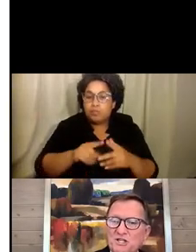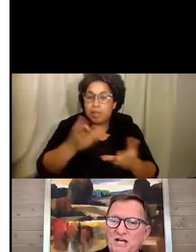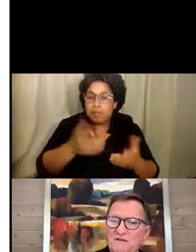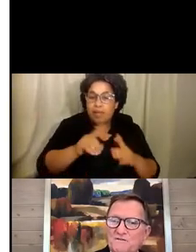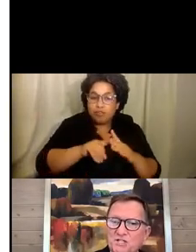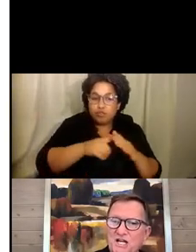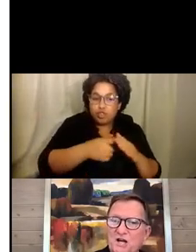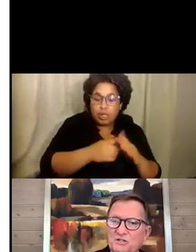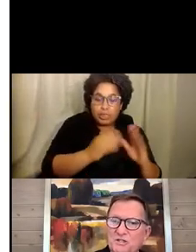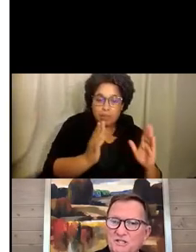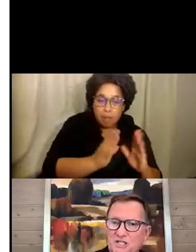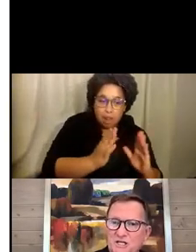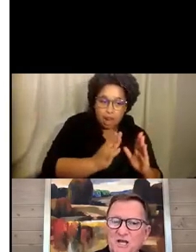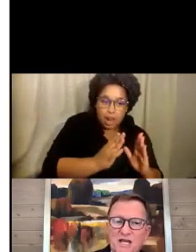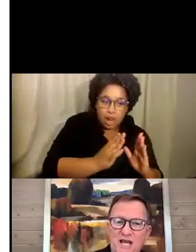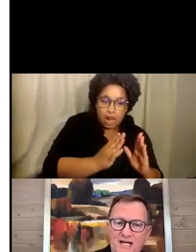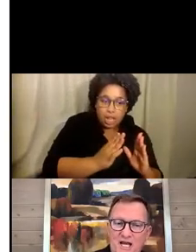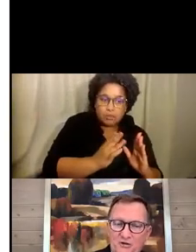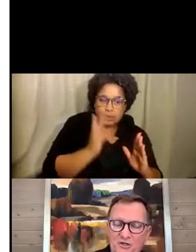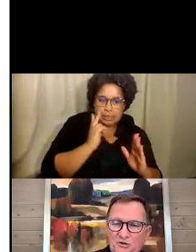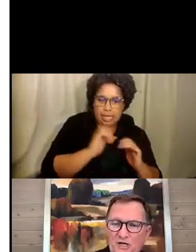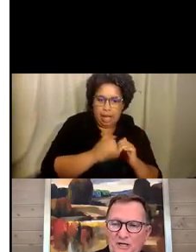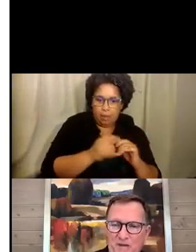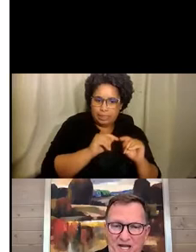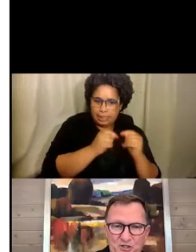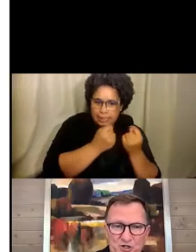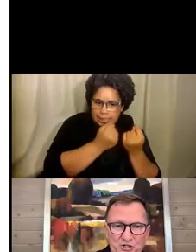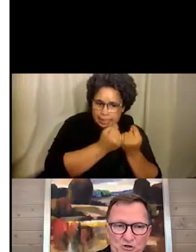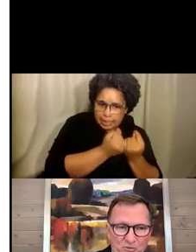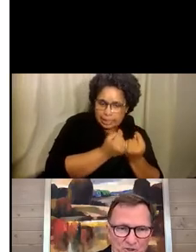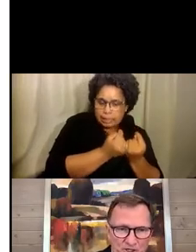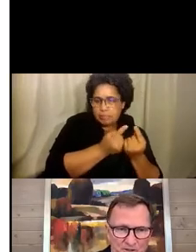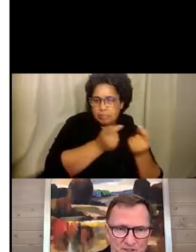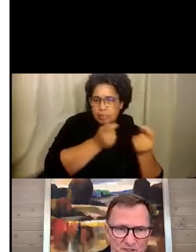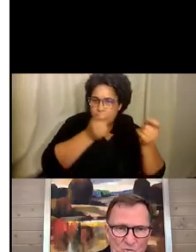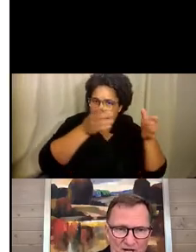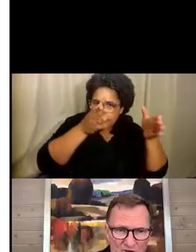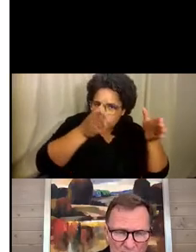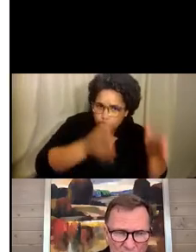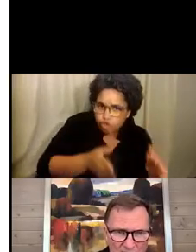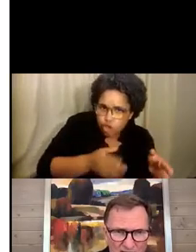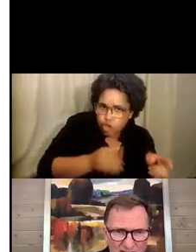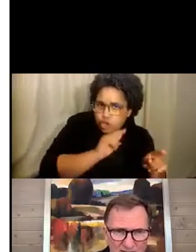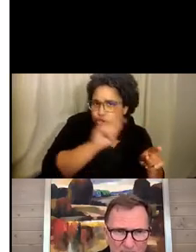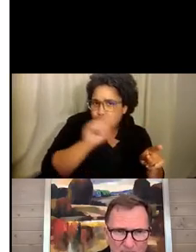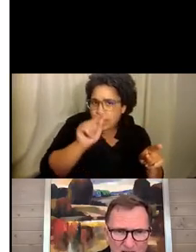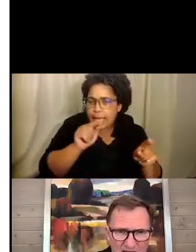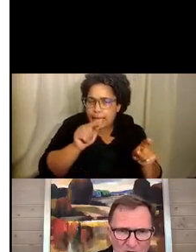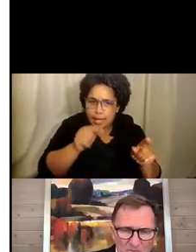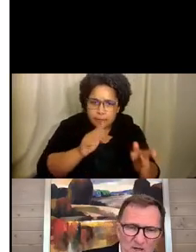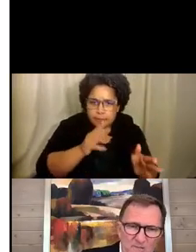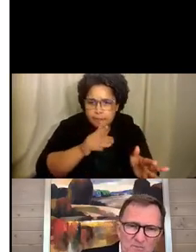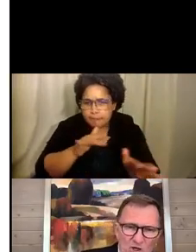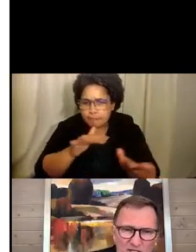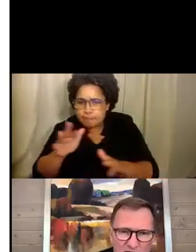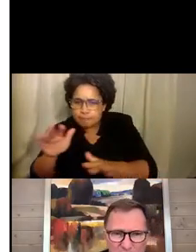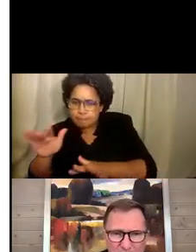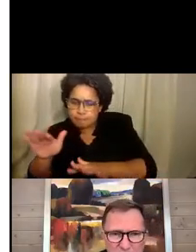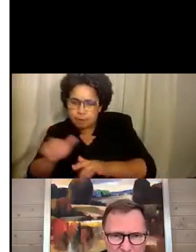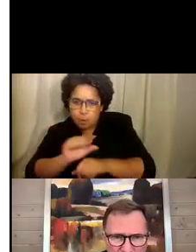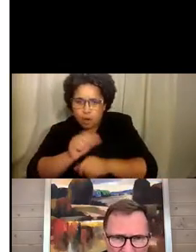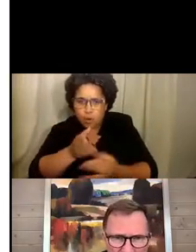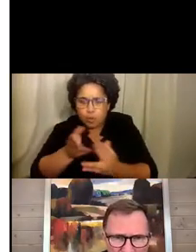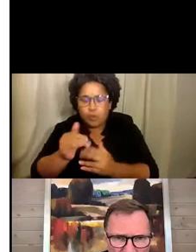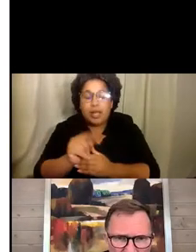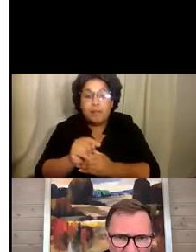practice to kind of see how the team and how your managers are able to wade through that. And then when embarking on a